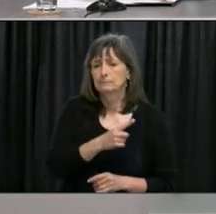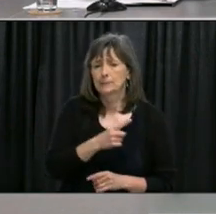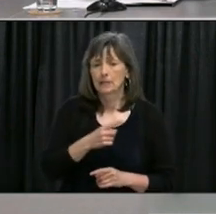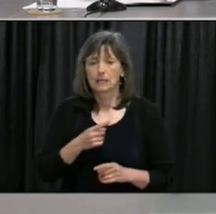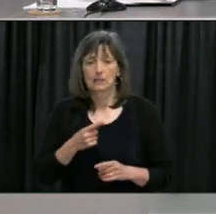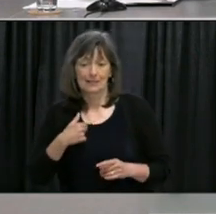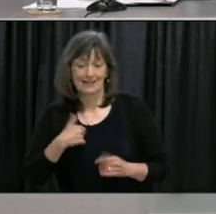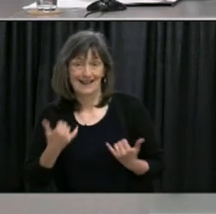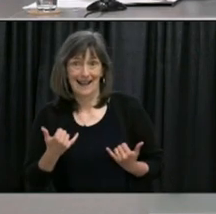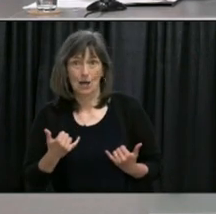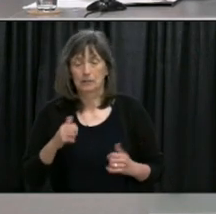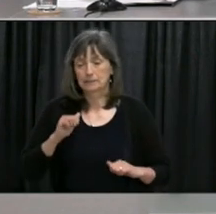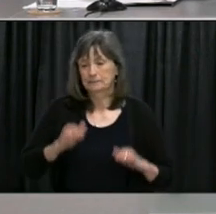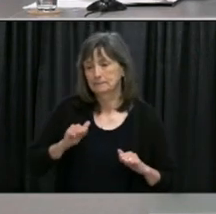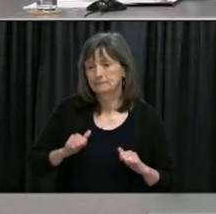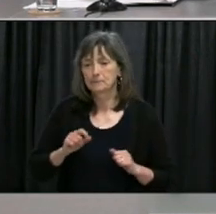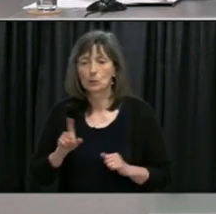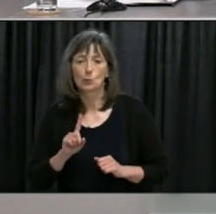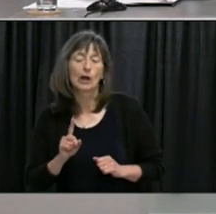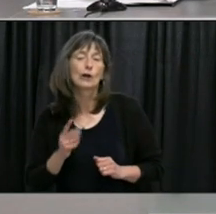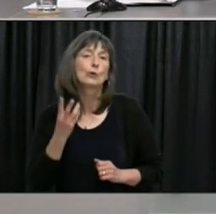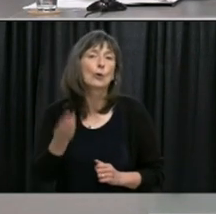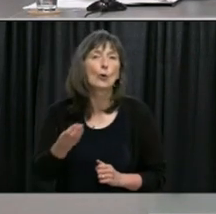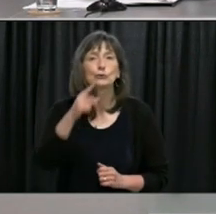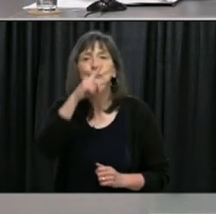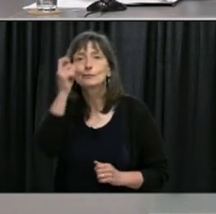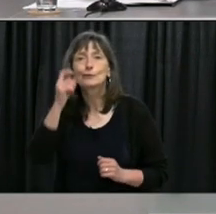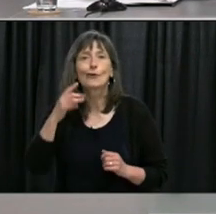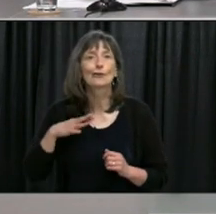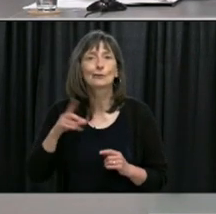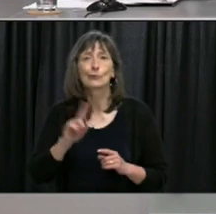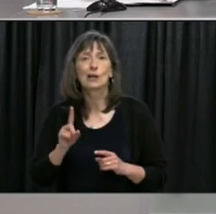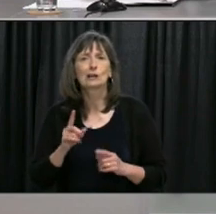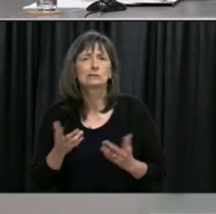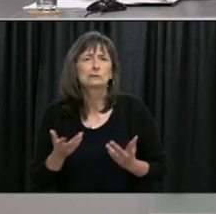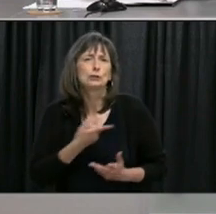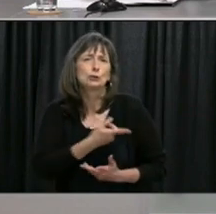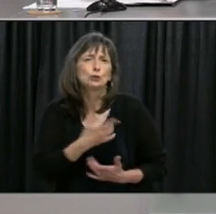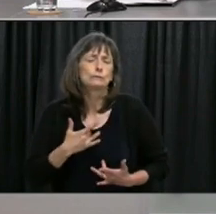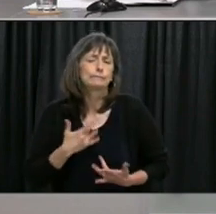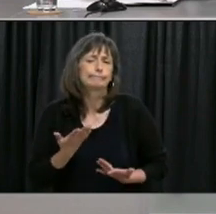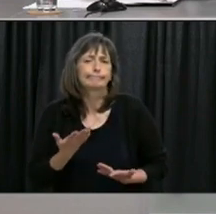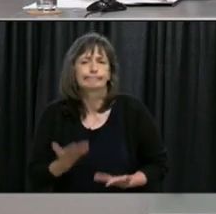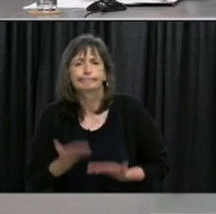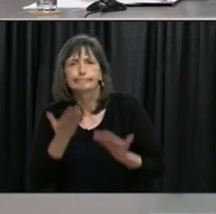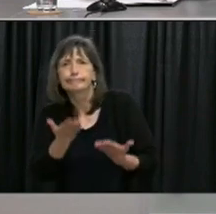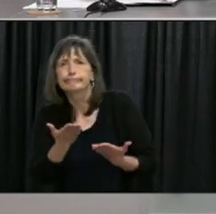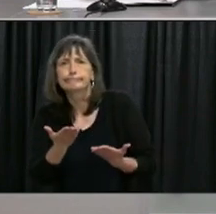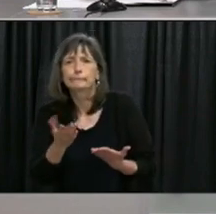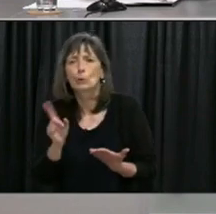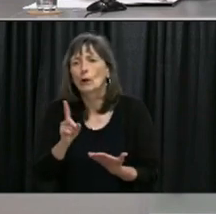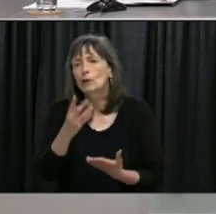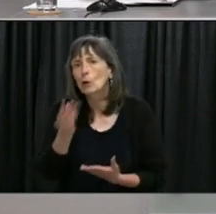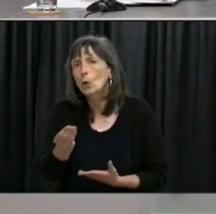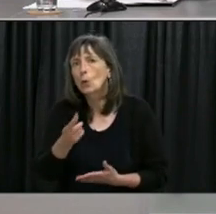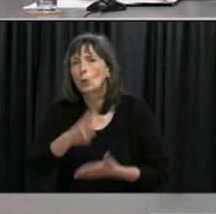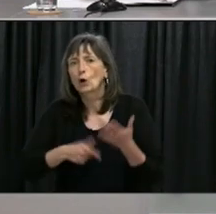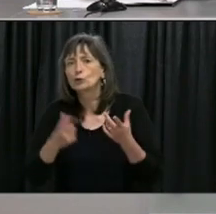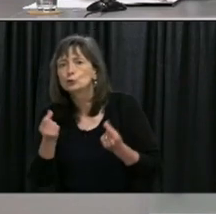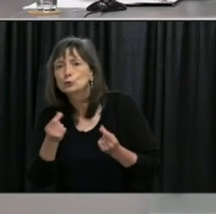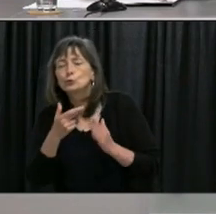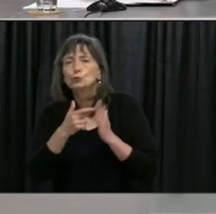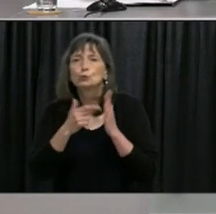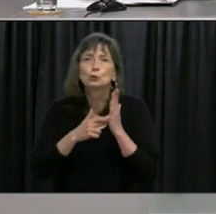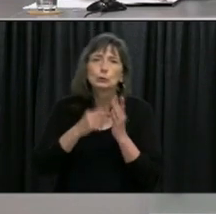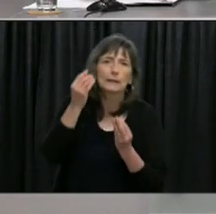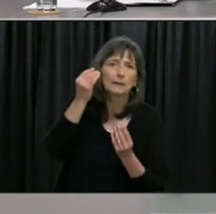people are trying to decide what they should be booking this summer what are some of the best practices that you're encouraging in terms of the sort of vacations that people